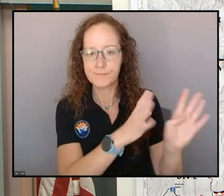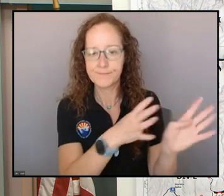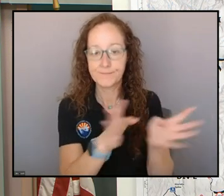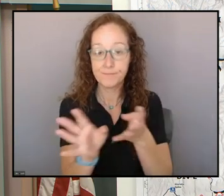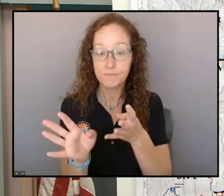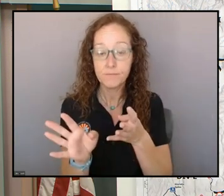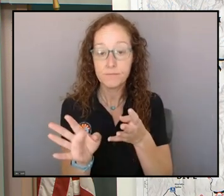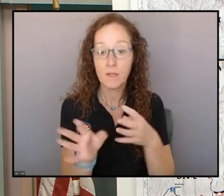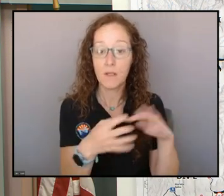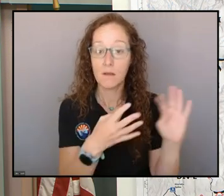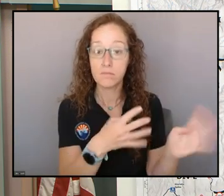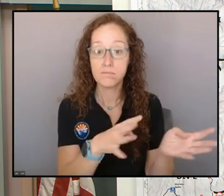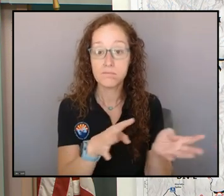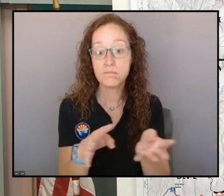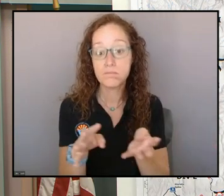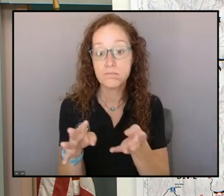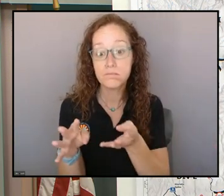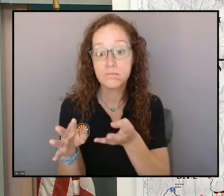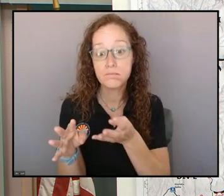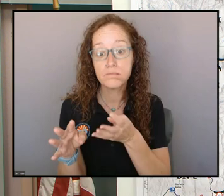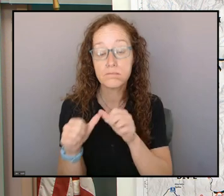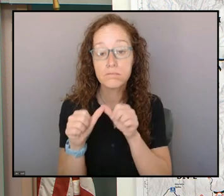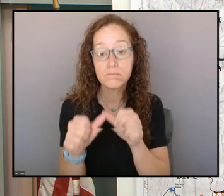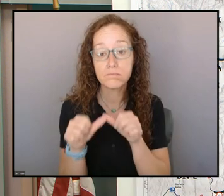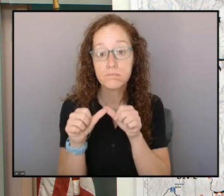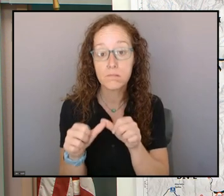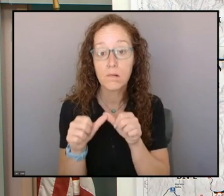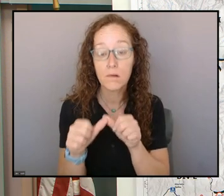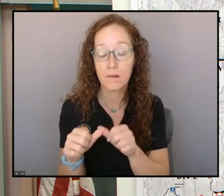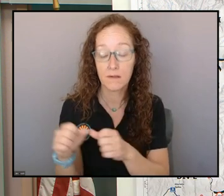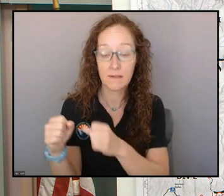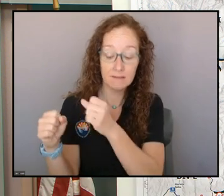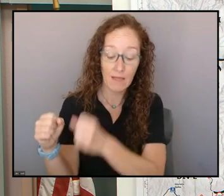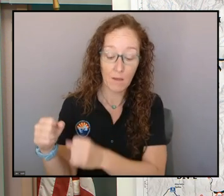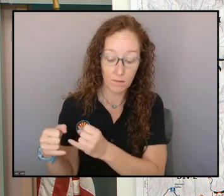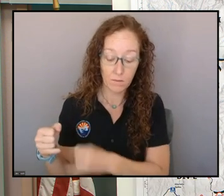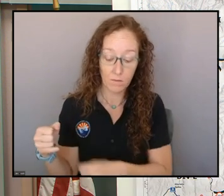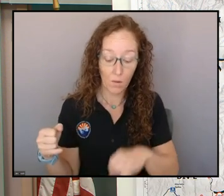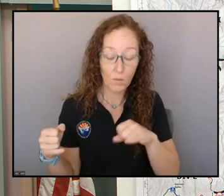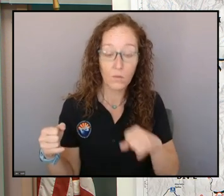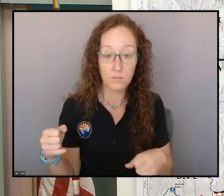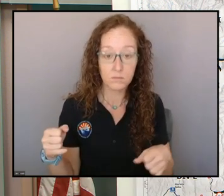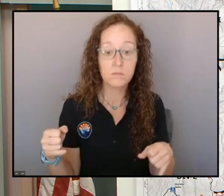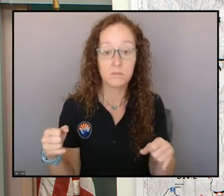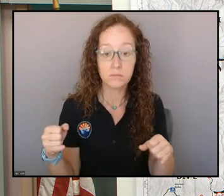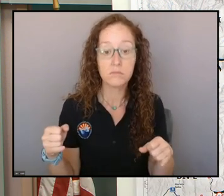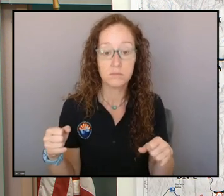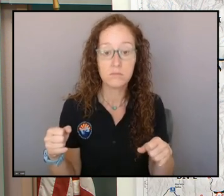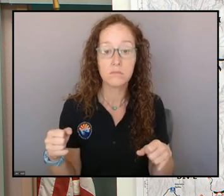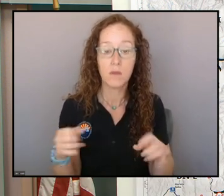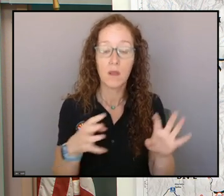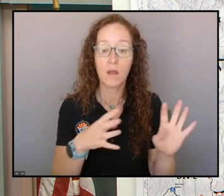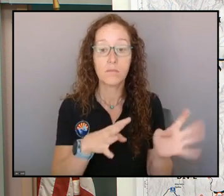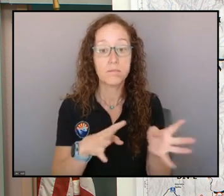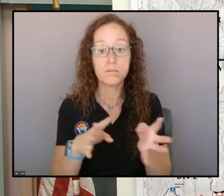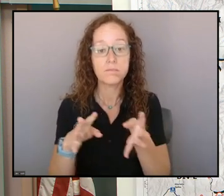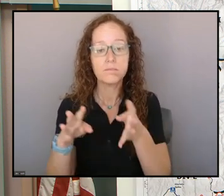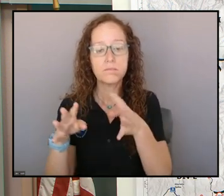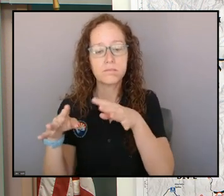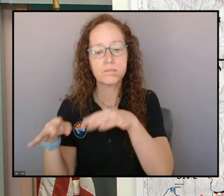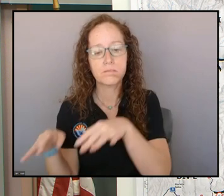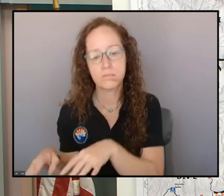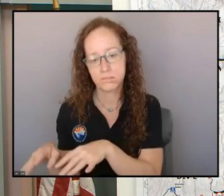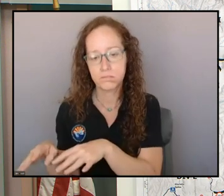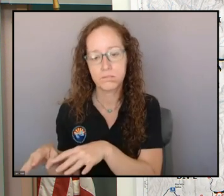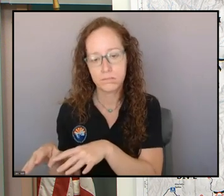good to go for a while, especially across the south zone here, and then they eventually tapered out. Didn't see nearly as much of an impact from